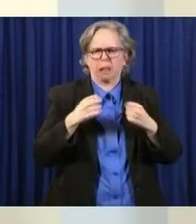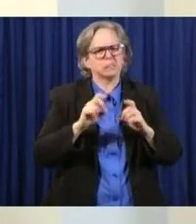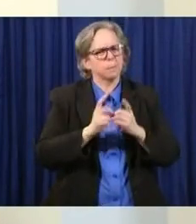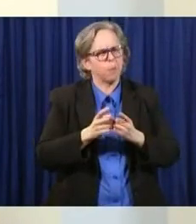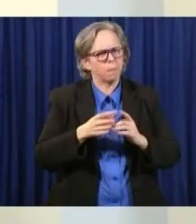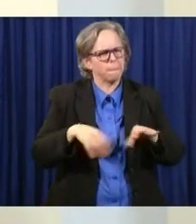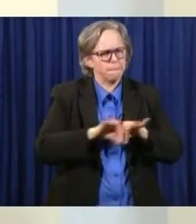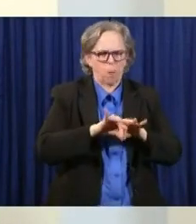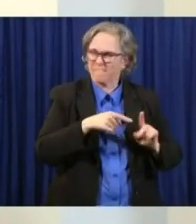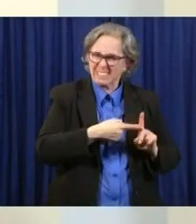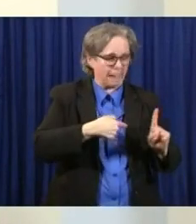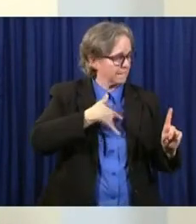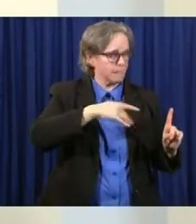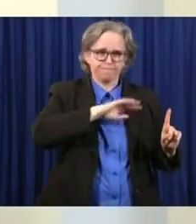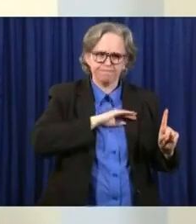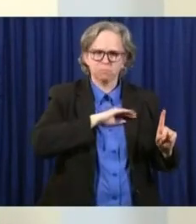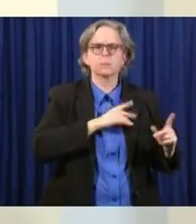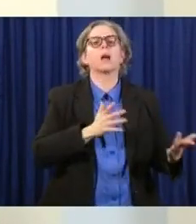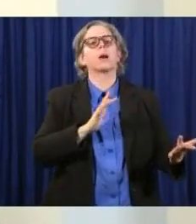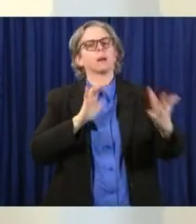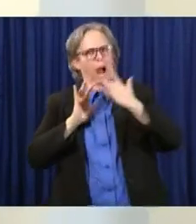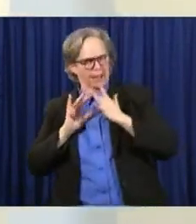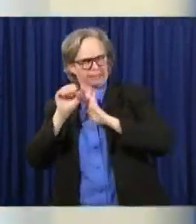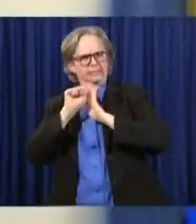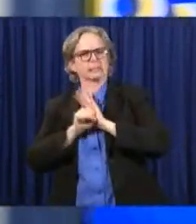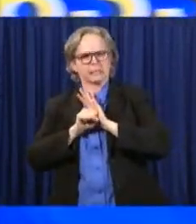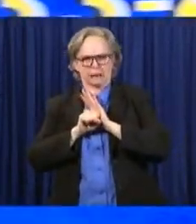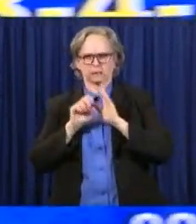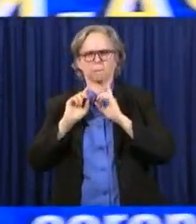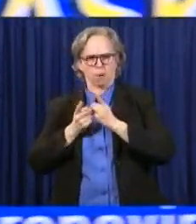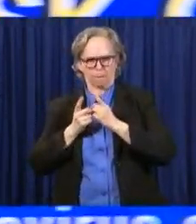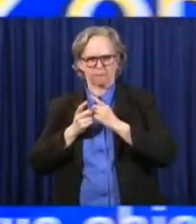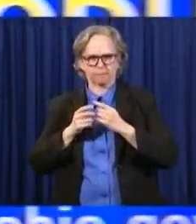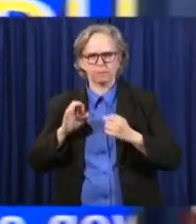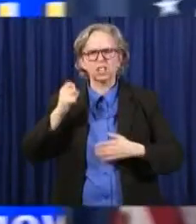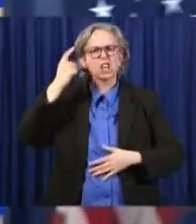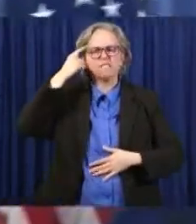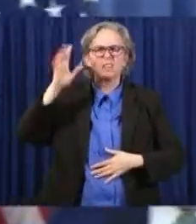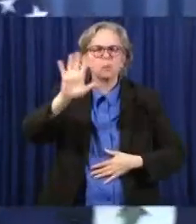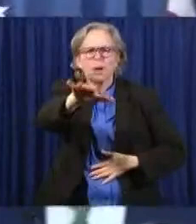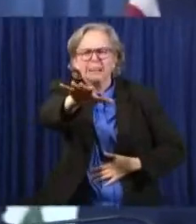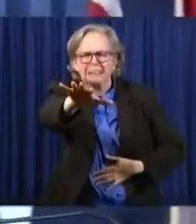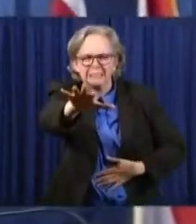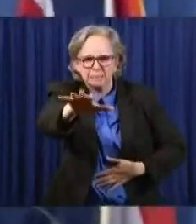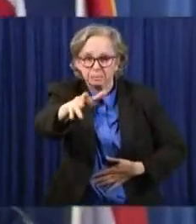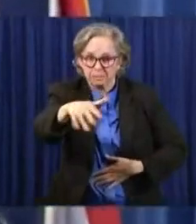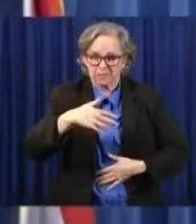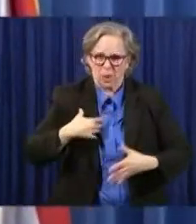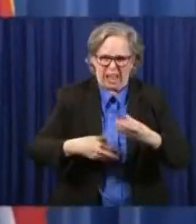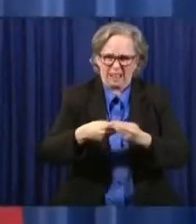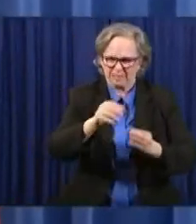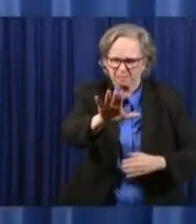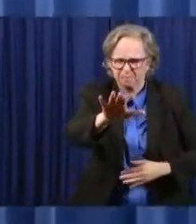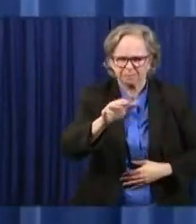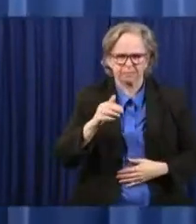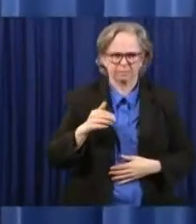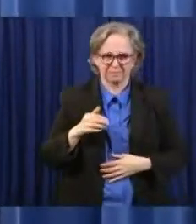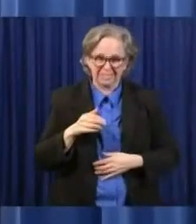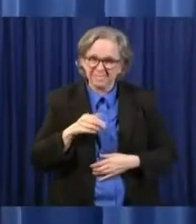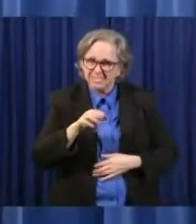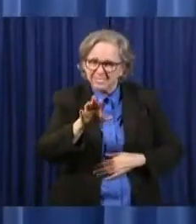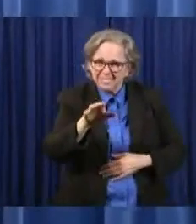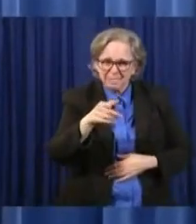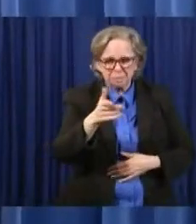please reach out to the state health department. And I would say also, Ben, that if someone finds themselves